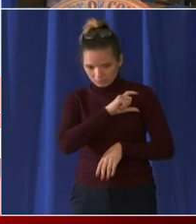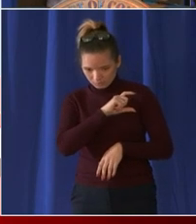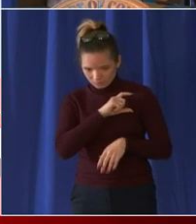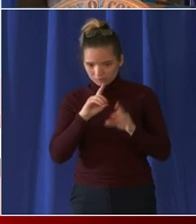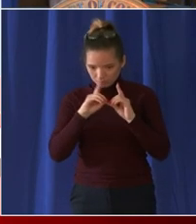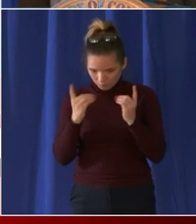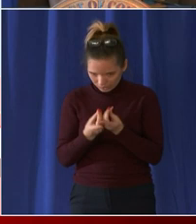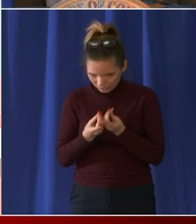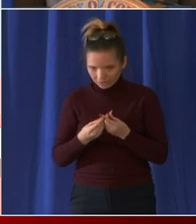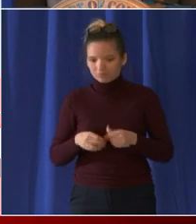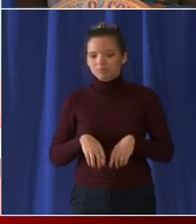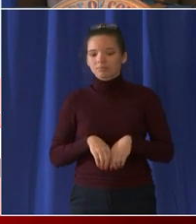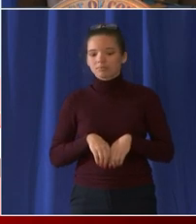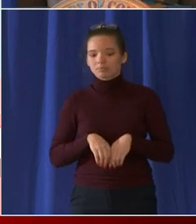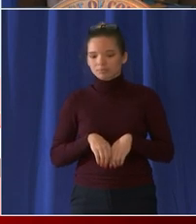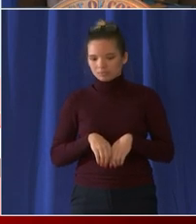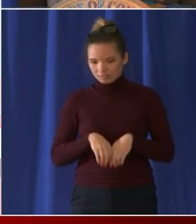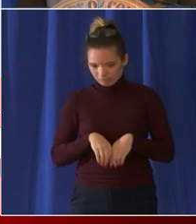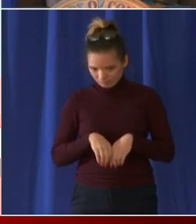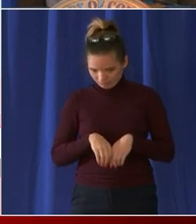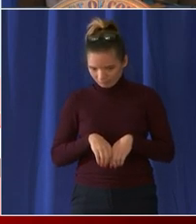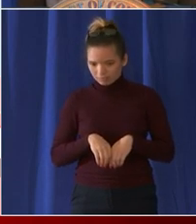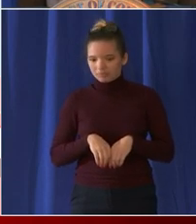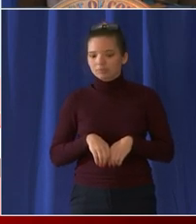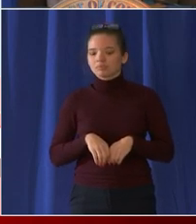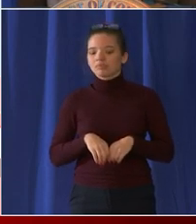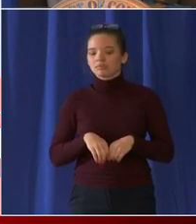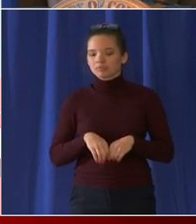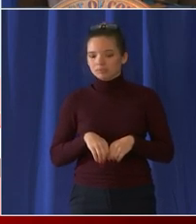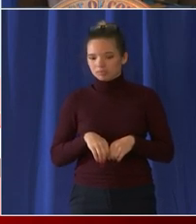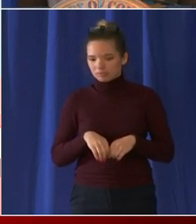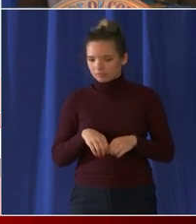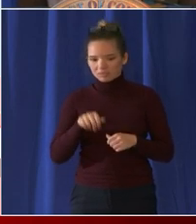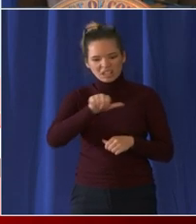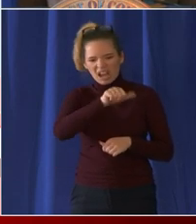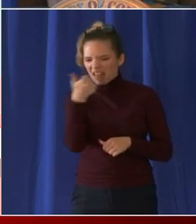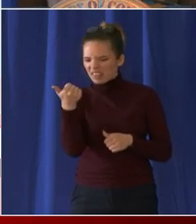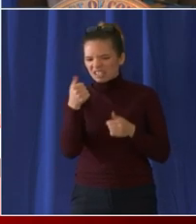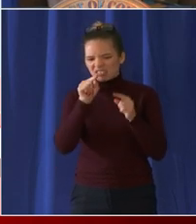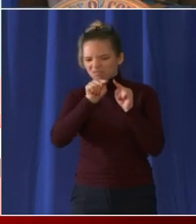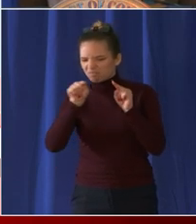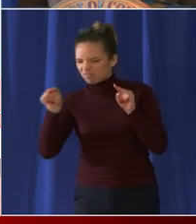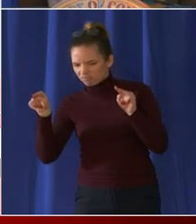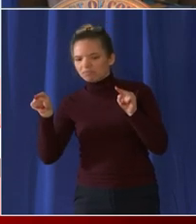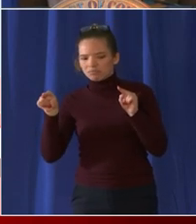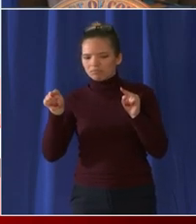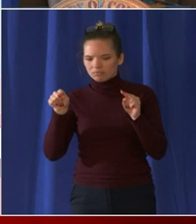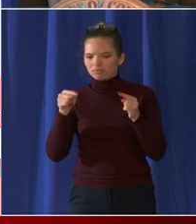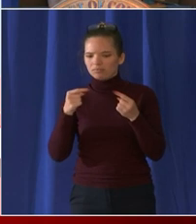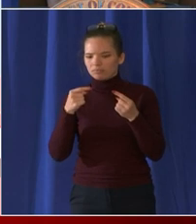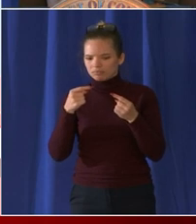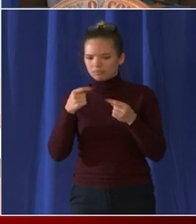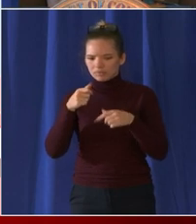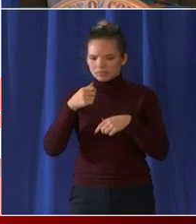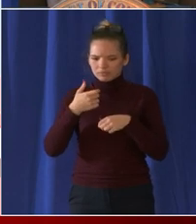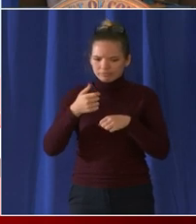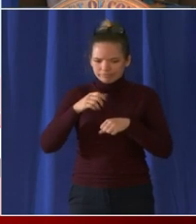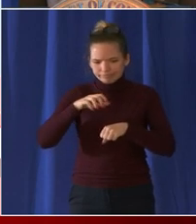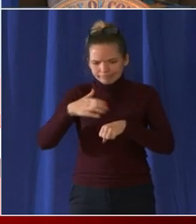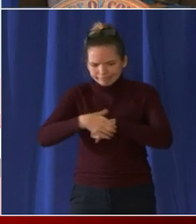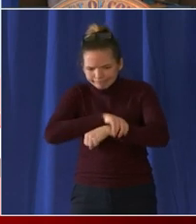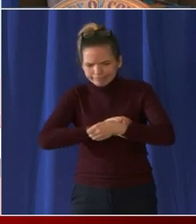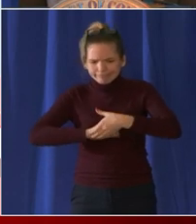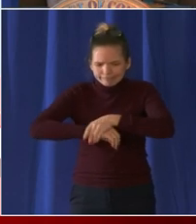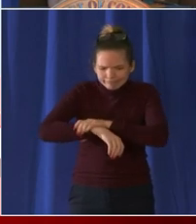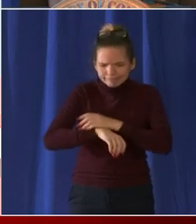SEMA all of whom um performed admirably um that day and um put their lives on the